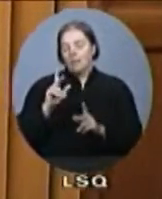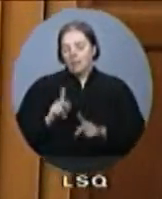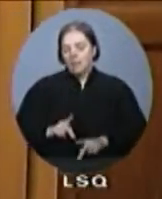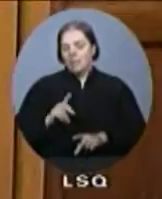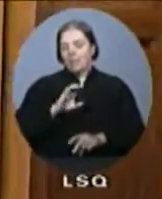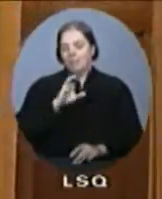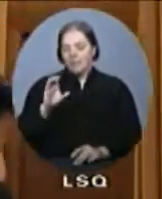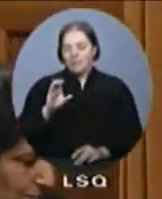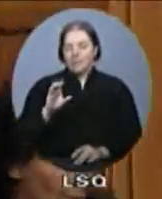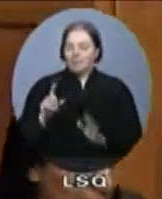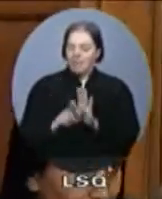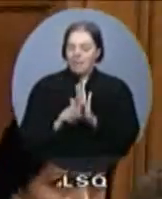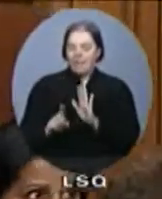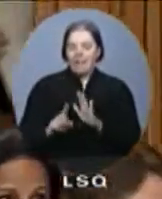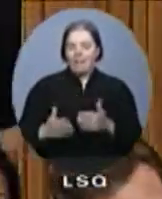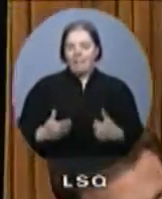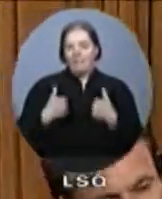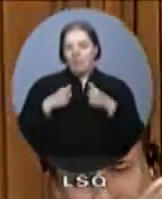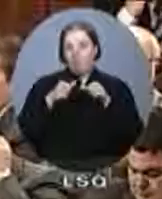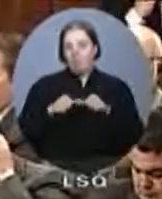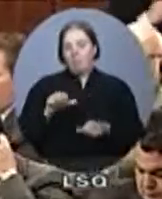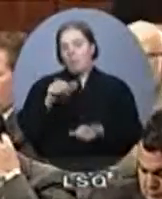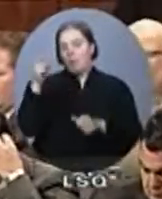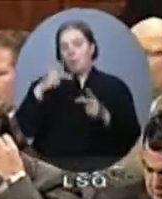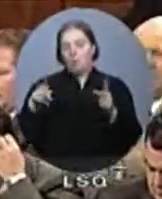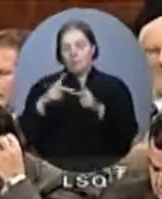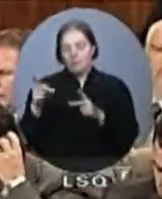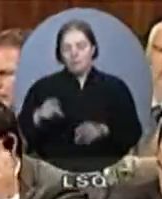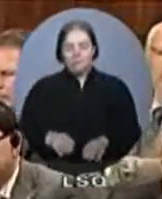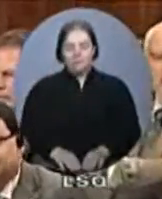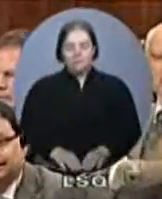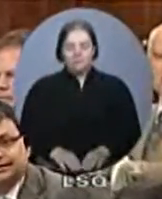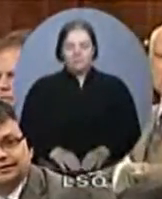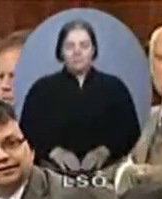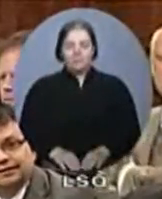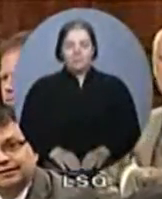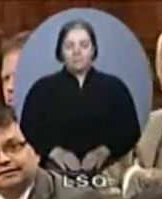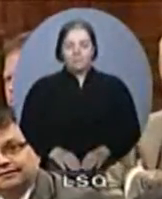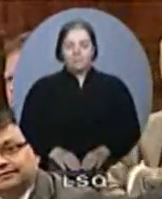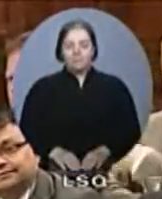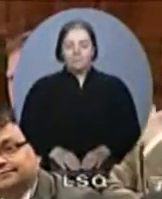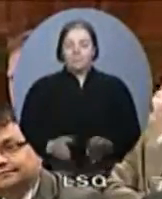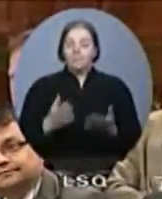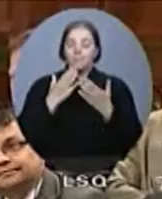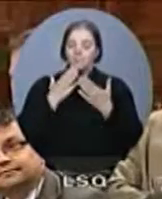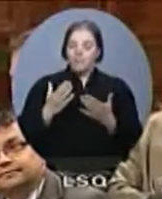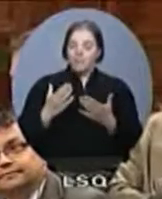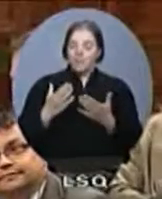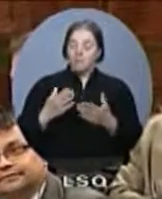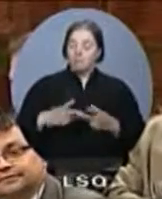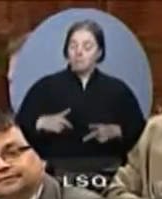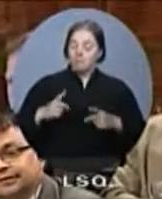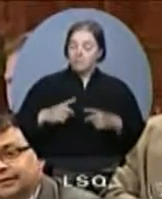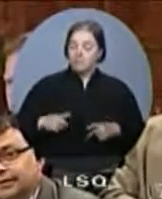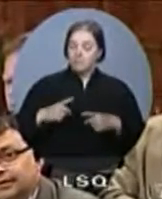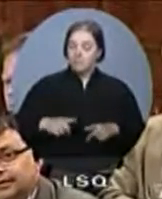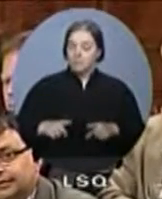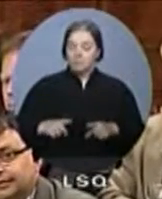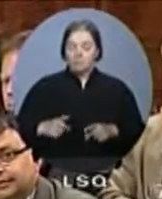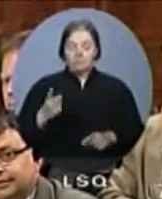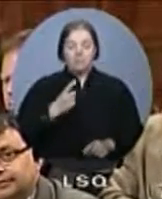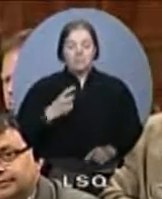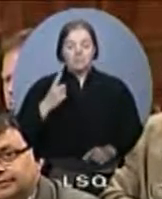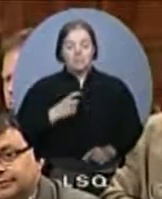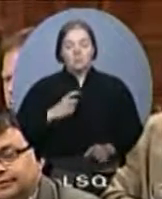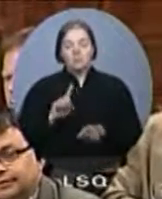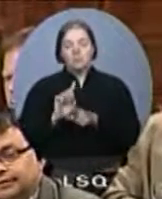The Honourable Minister of Citizenship and Immigration. I thank the member for her question and her hard work on these issues. Mr. Speaker, it is true that we see